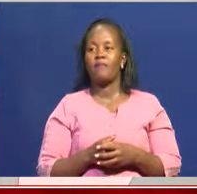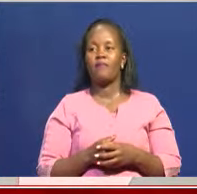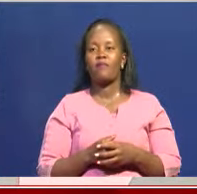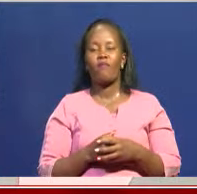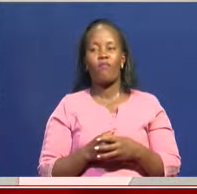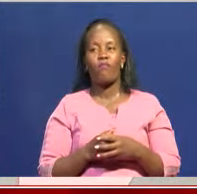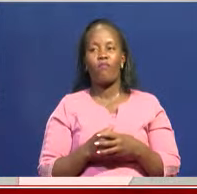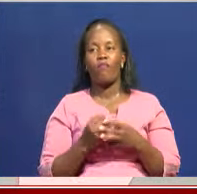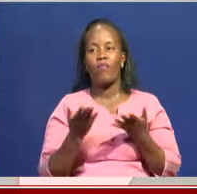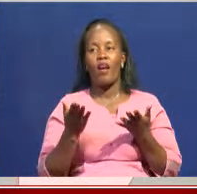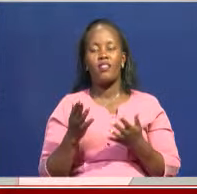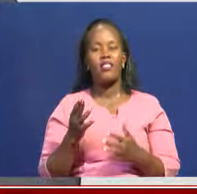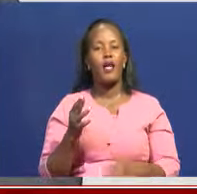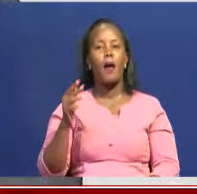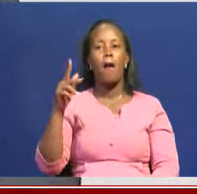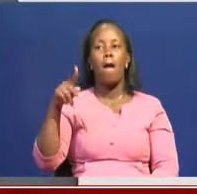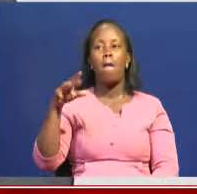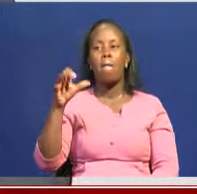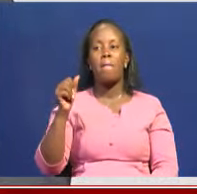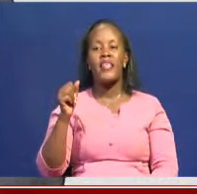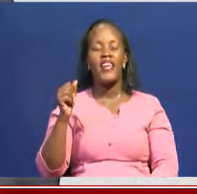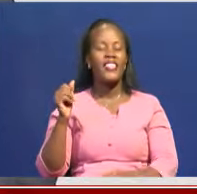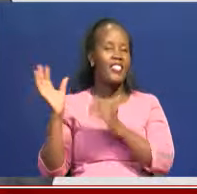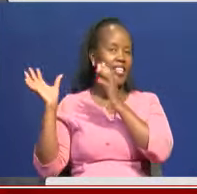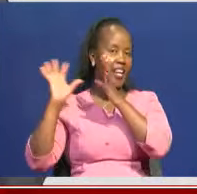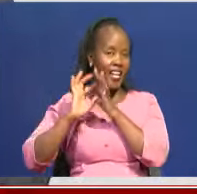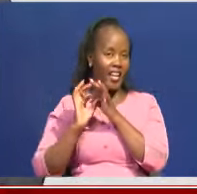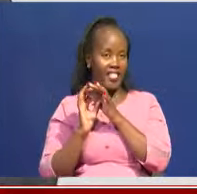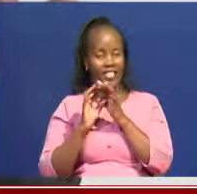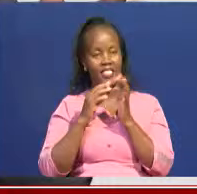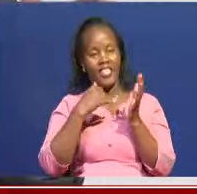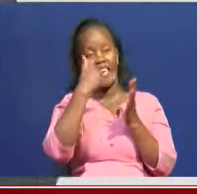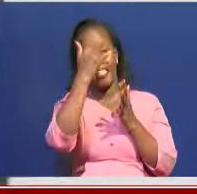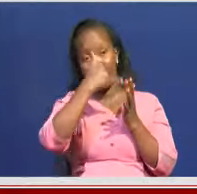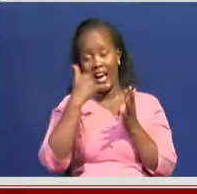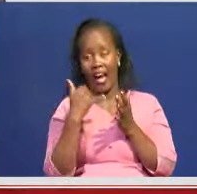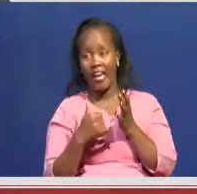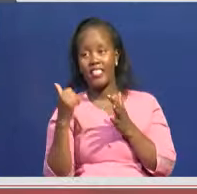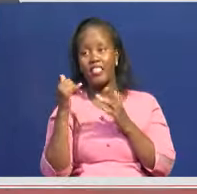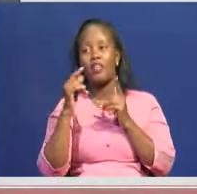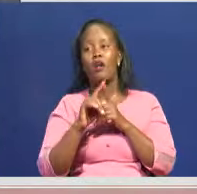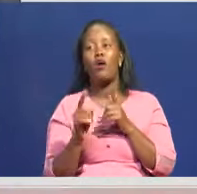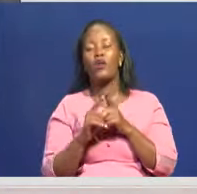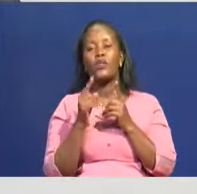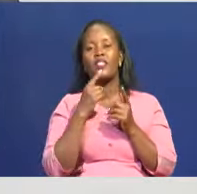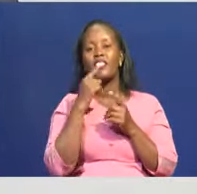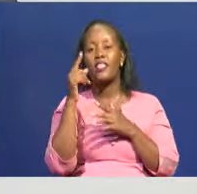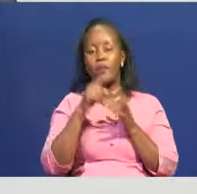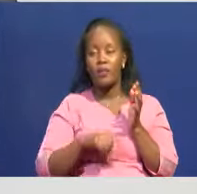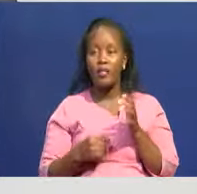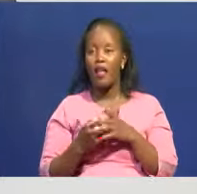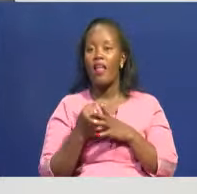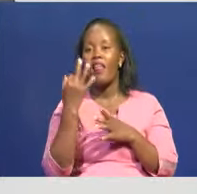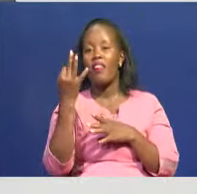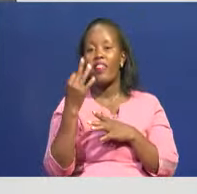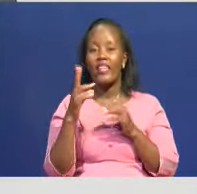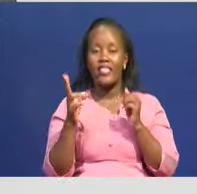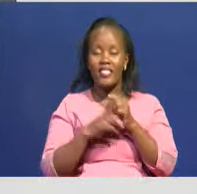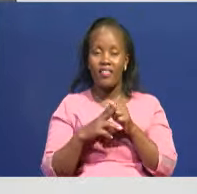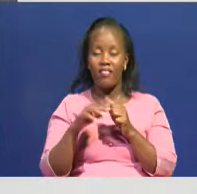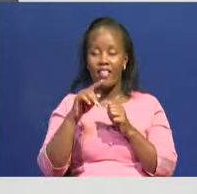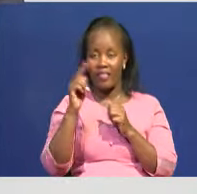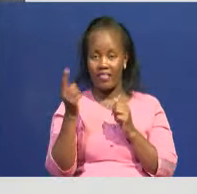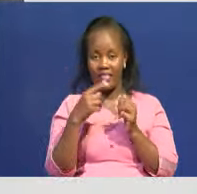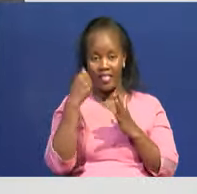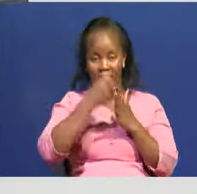Ubi Bashir, CBS, the PS Culture, the Arts and Heritage speaking to us. And, of course, like you had 37,000 artifacts belonging